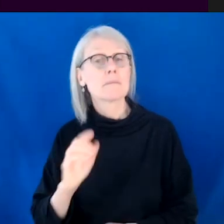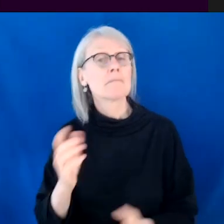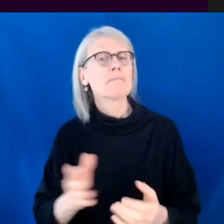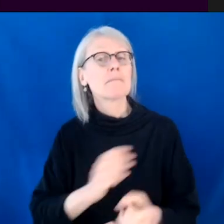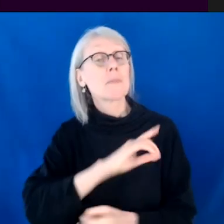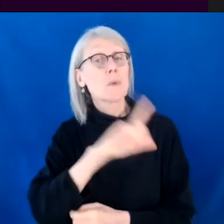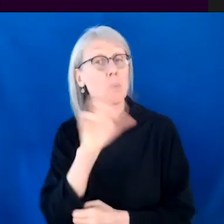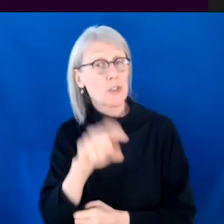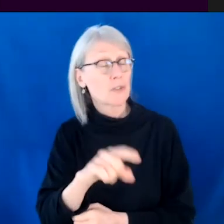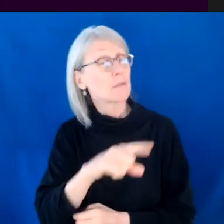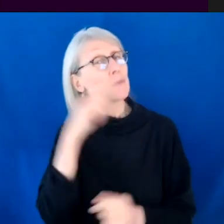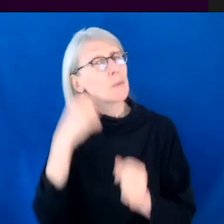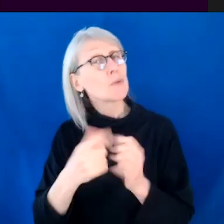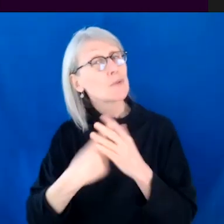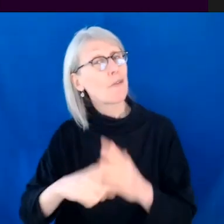slash show creator?